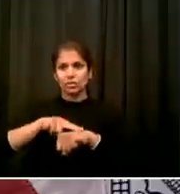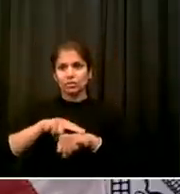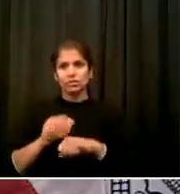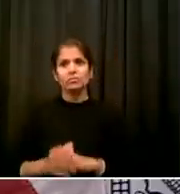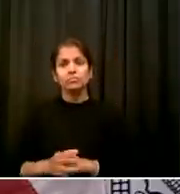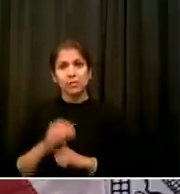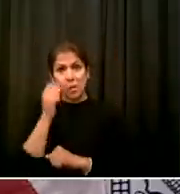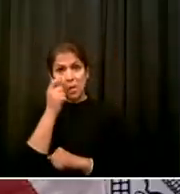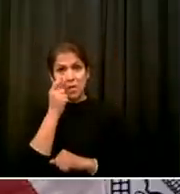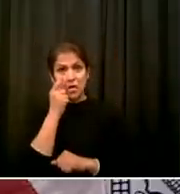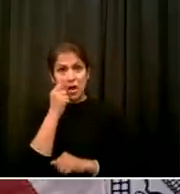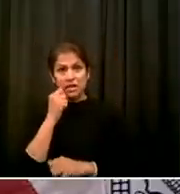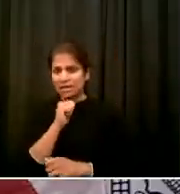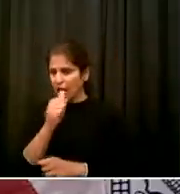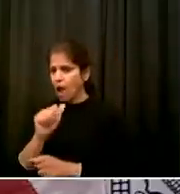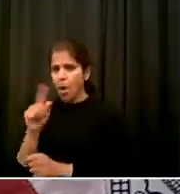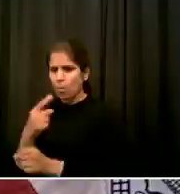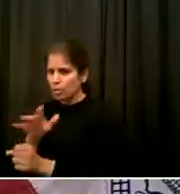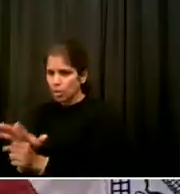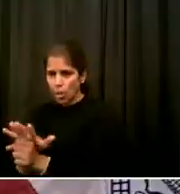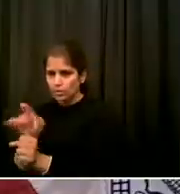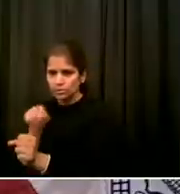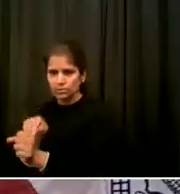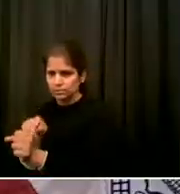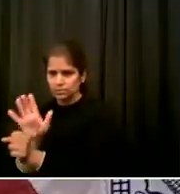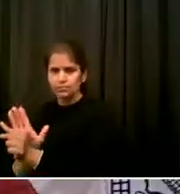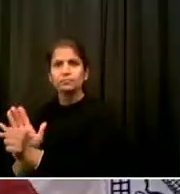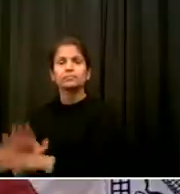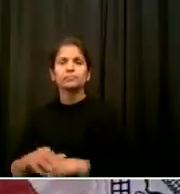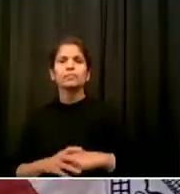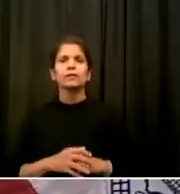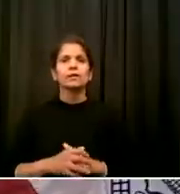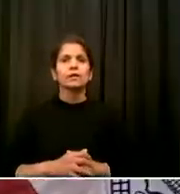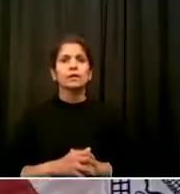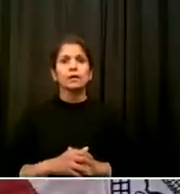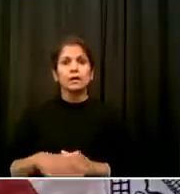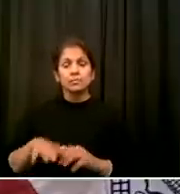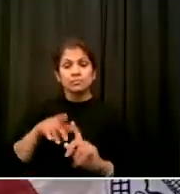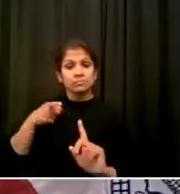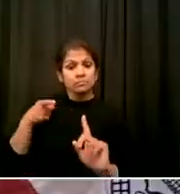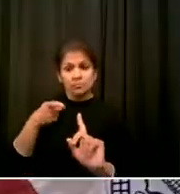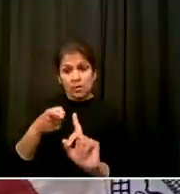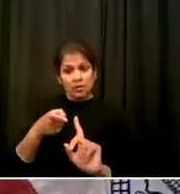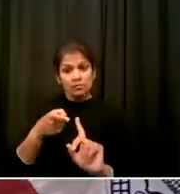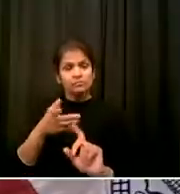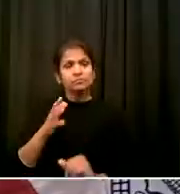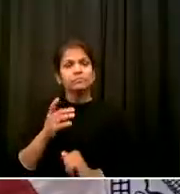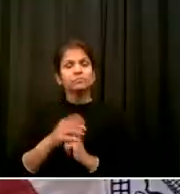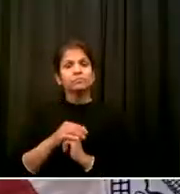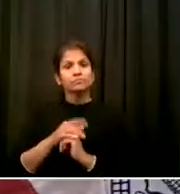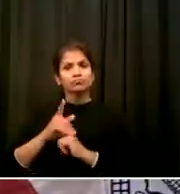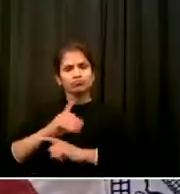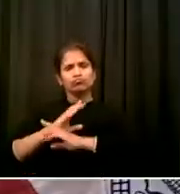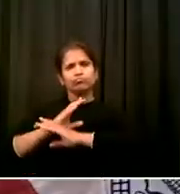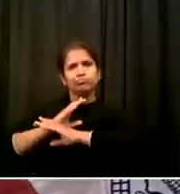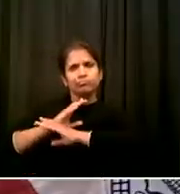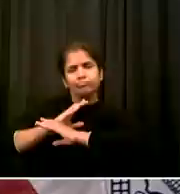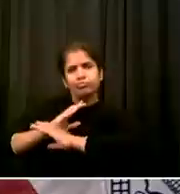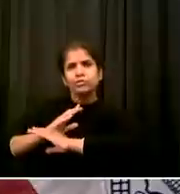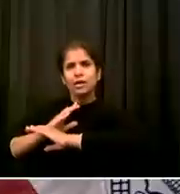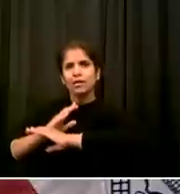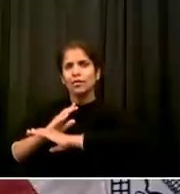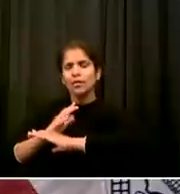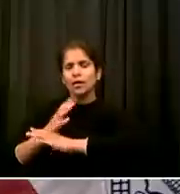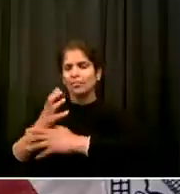protects that which must be kept confidential In the name of saving lives, particularly from terrorism And